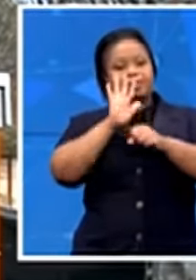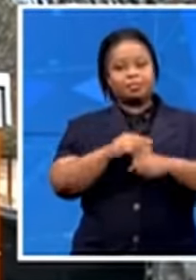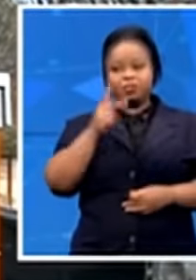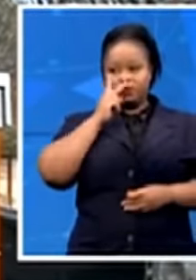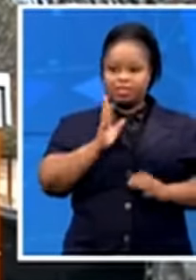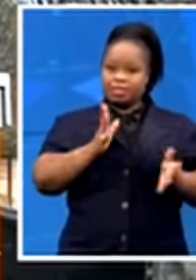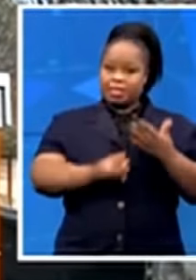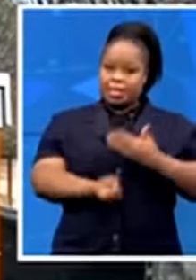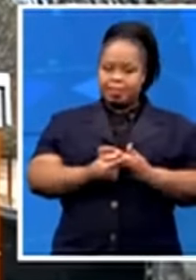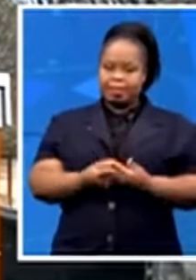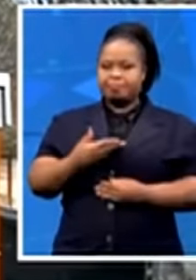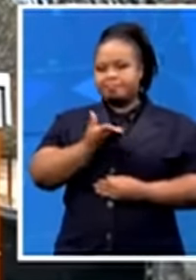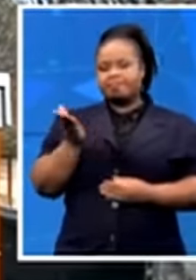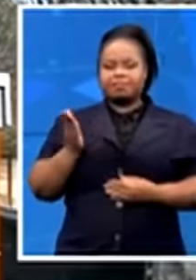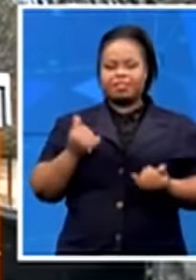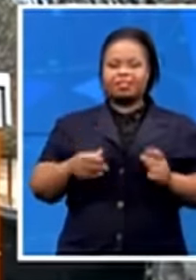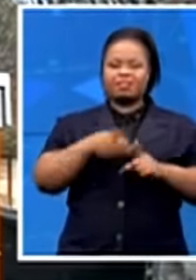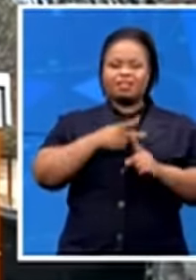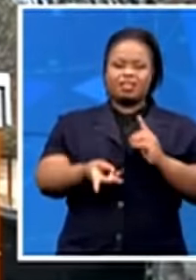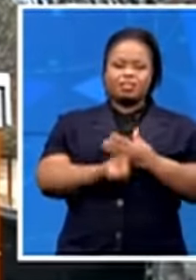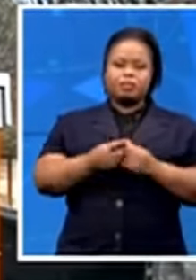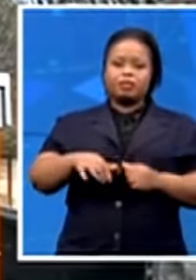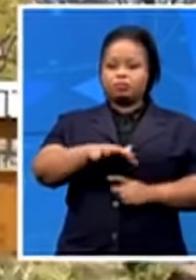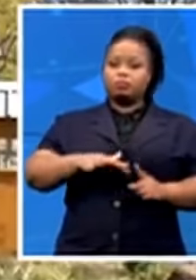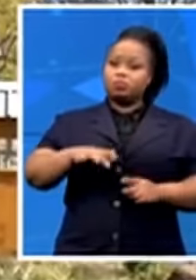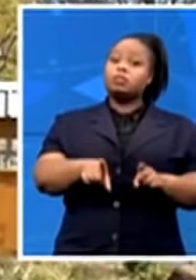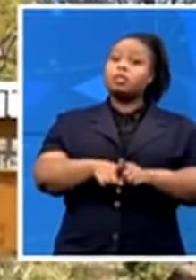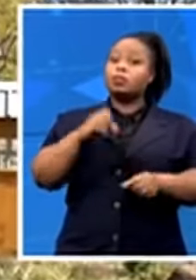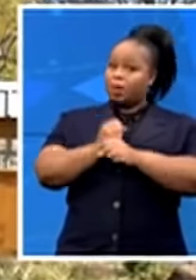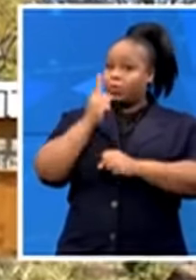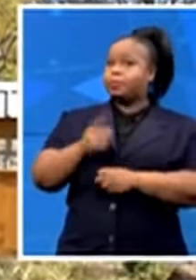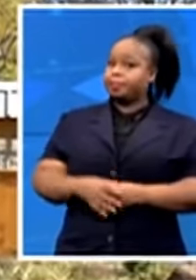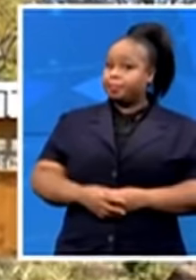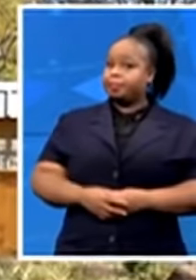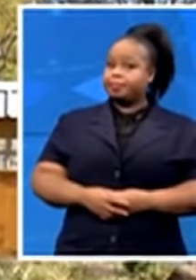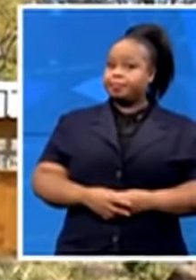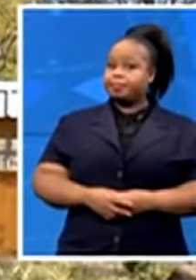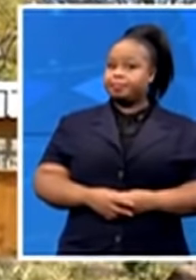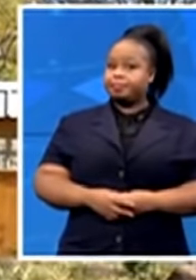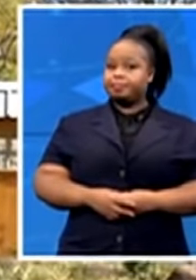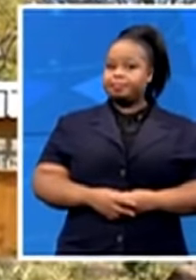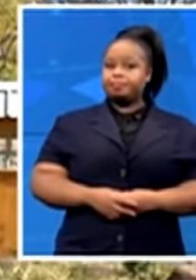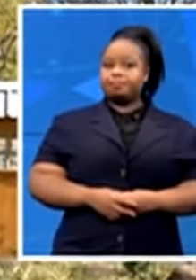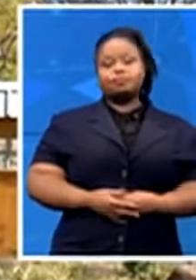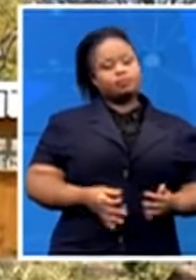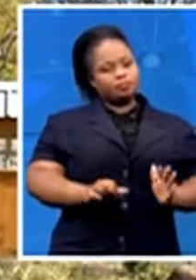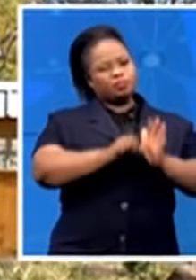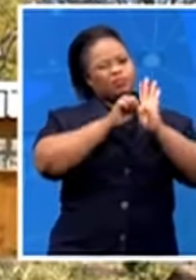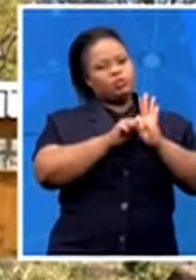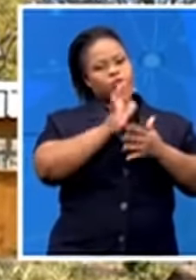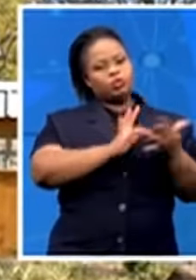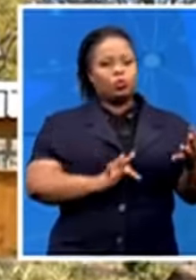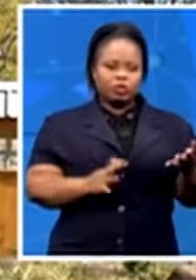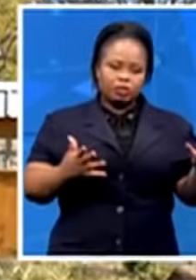violence in the area, including Gautin as well. Yeah. No, it's important stories to bring to the fore. Why?